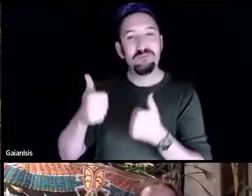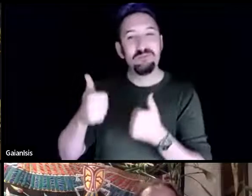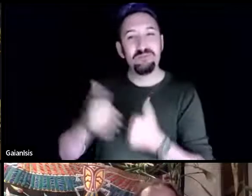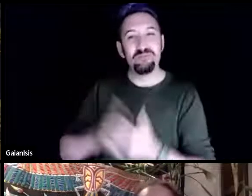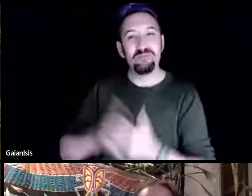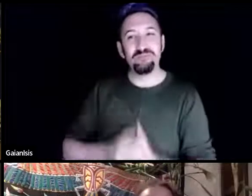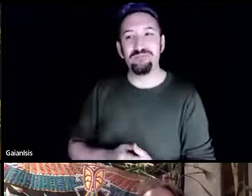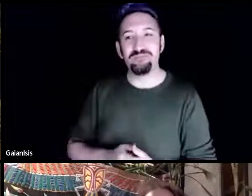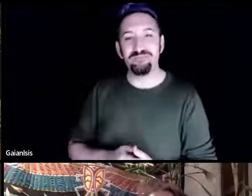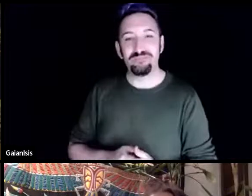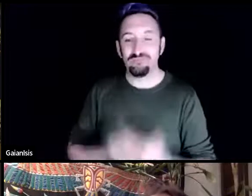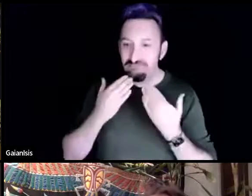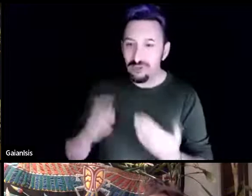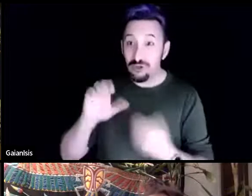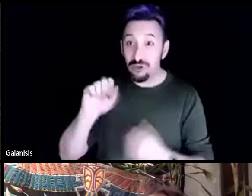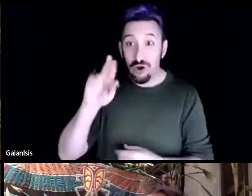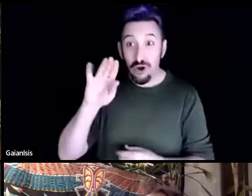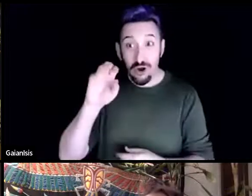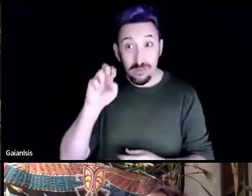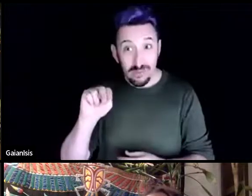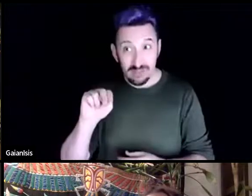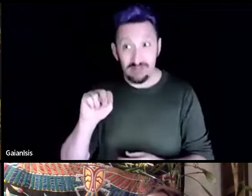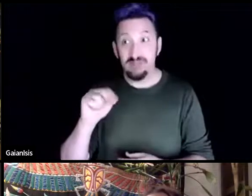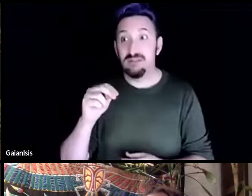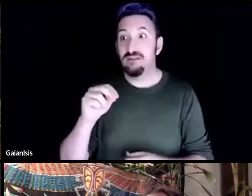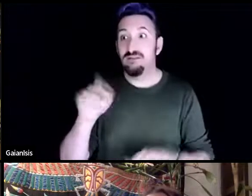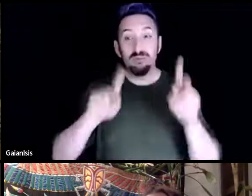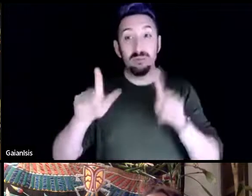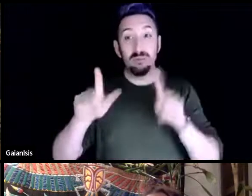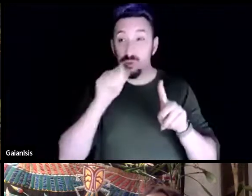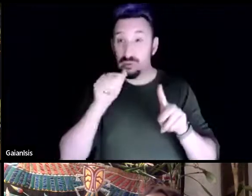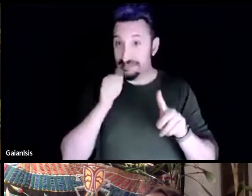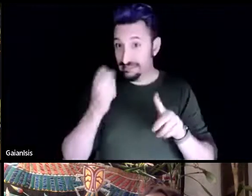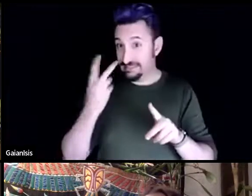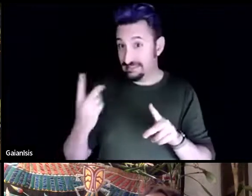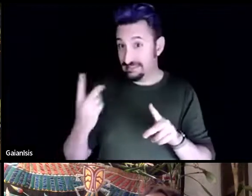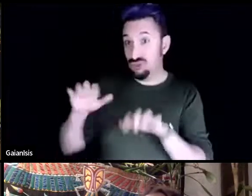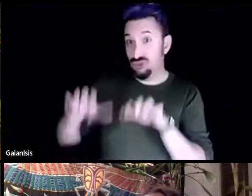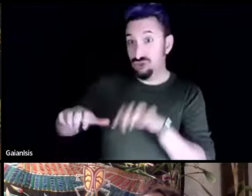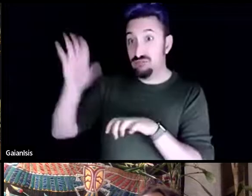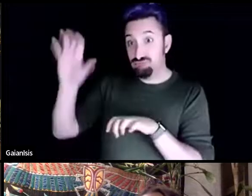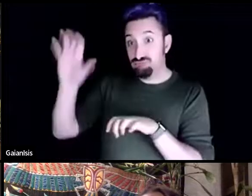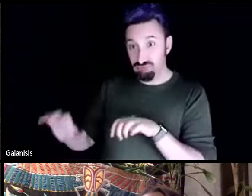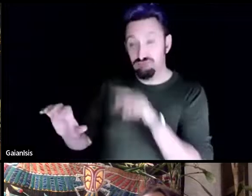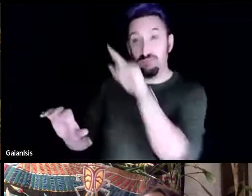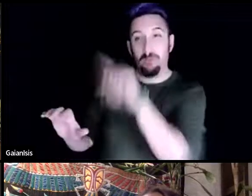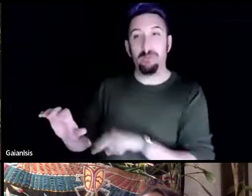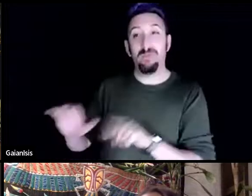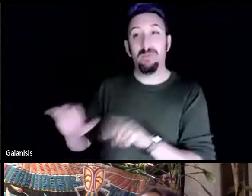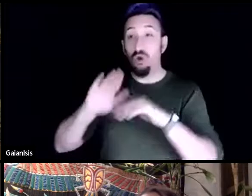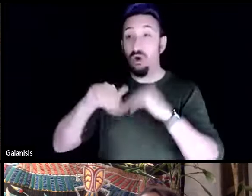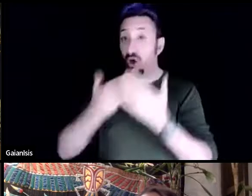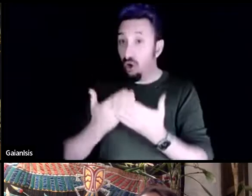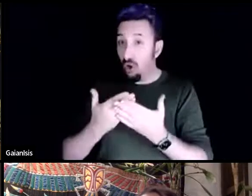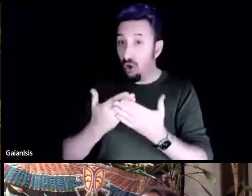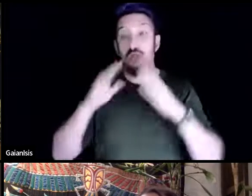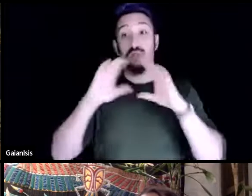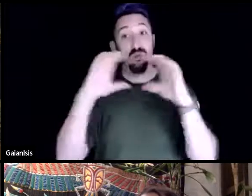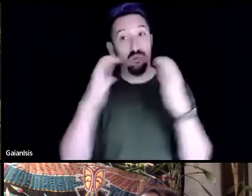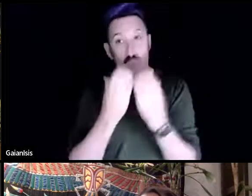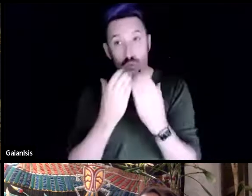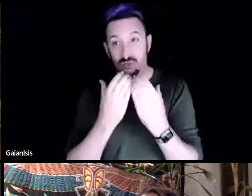and just a reminder for anyone who didn't see it in the chat before every course that we offer at all times has